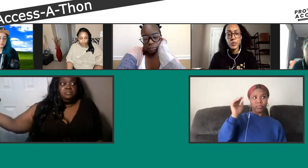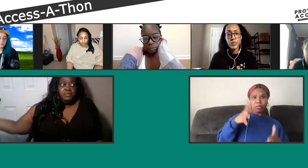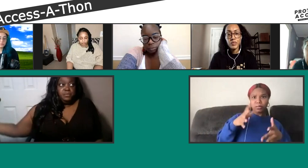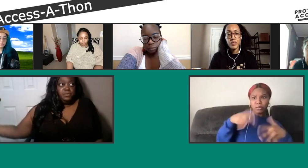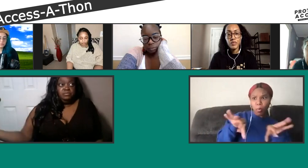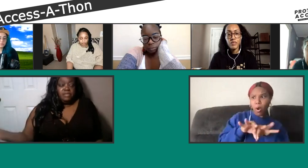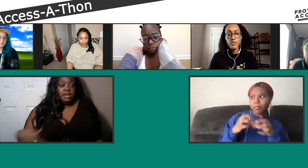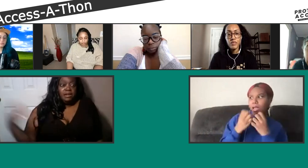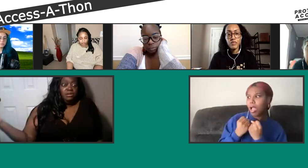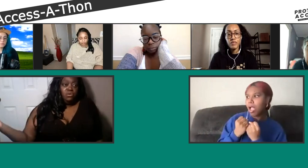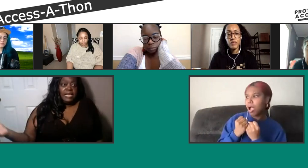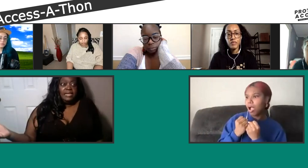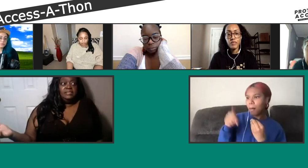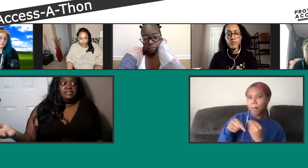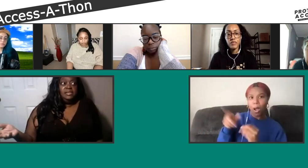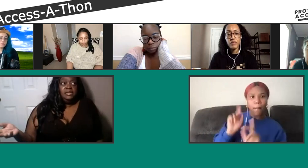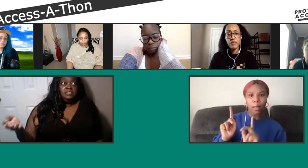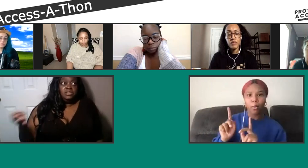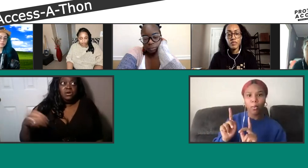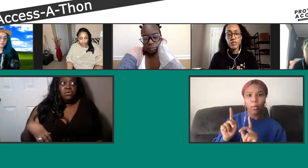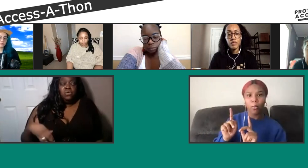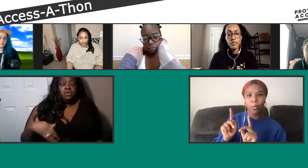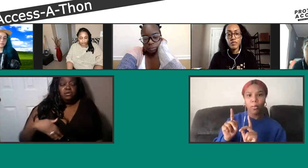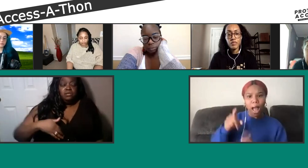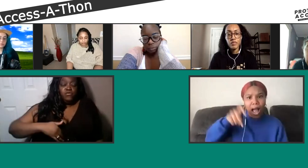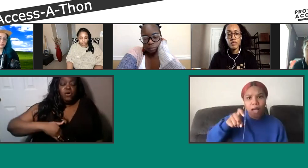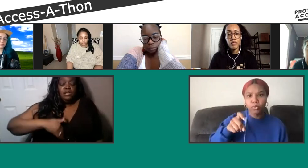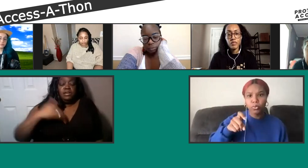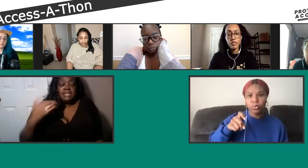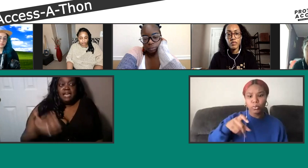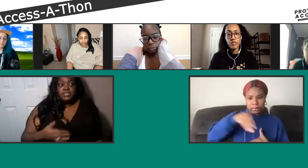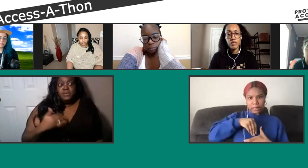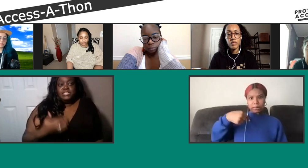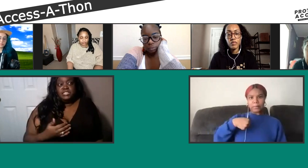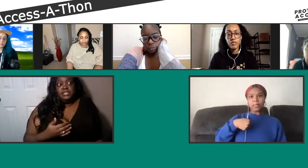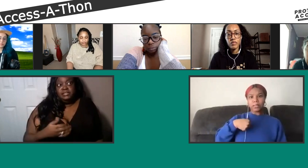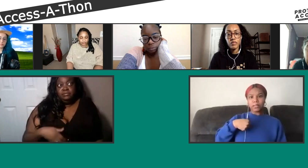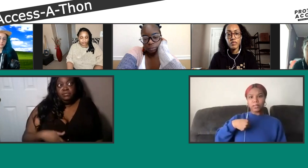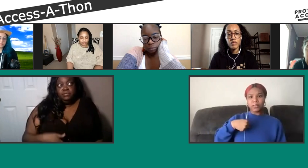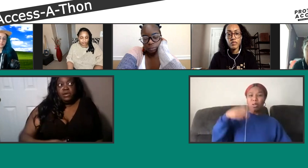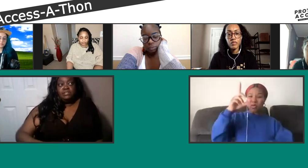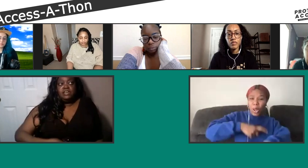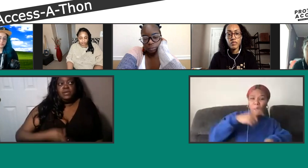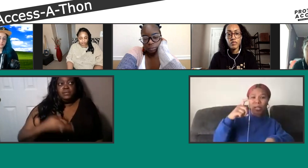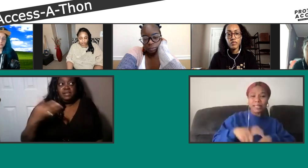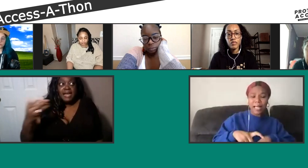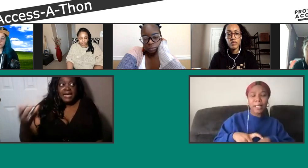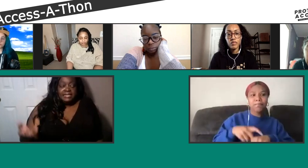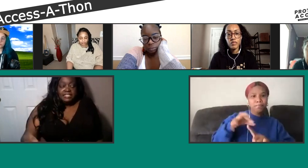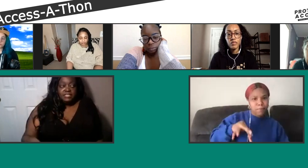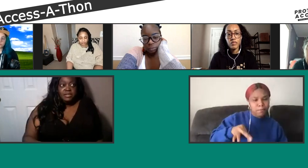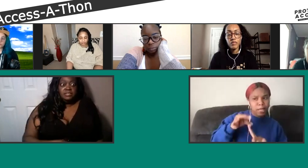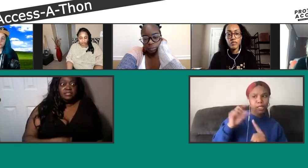people. I don't know what that is. So for a long time, especially when I was coming up in the